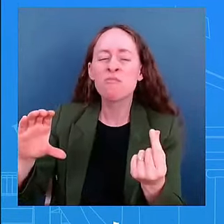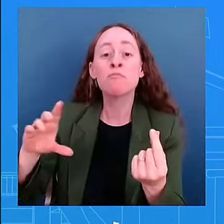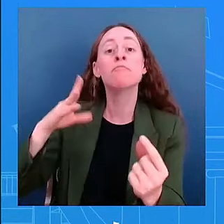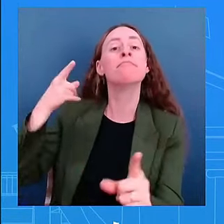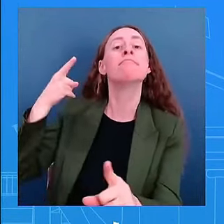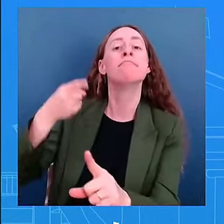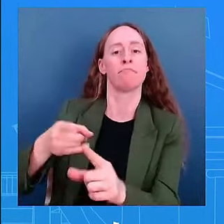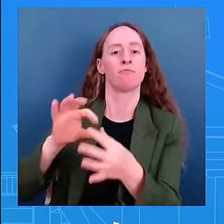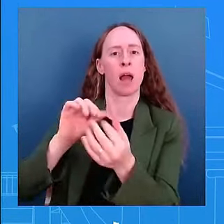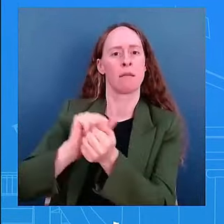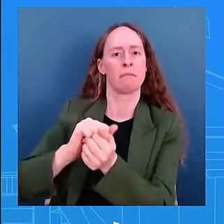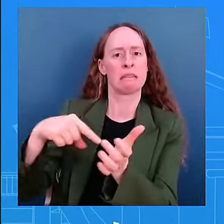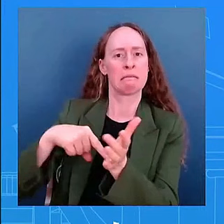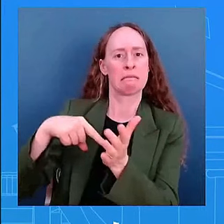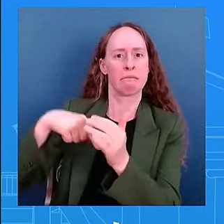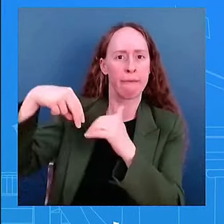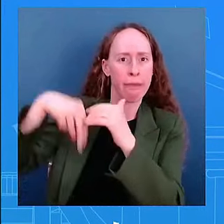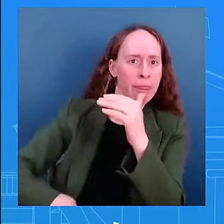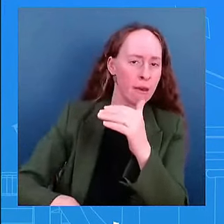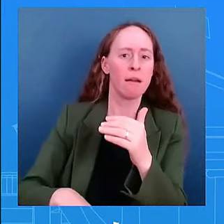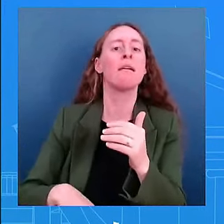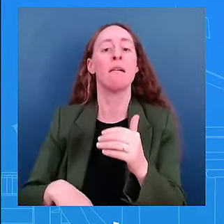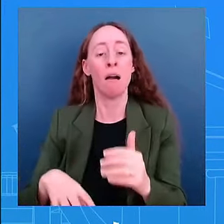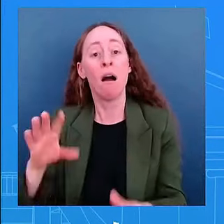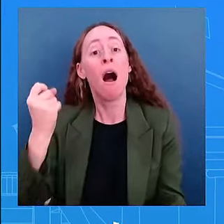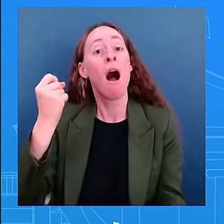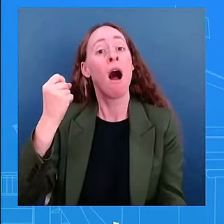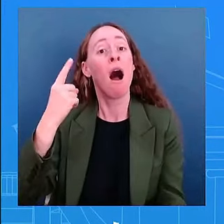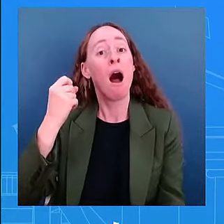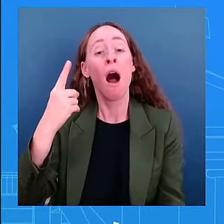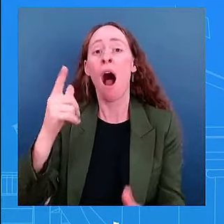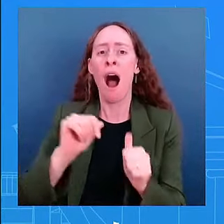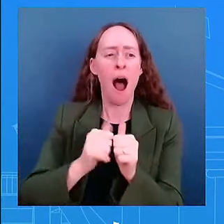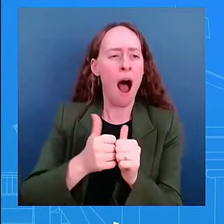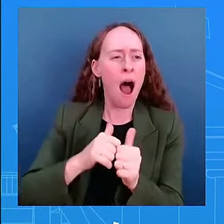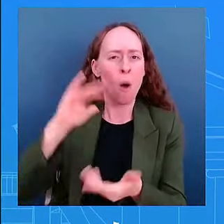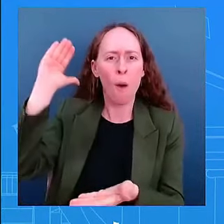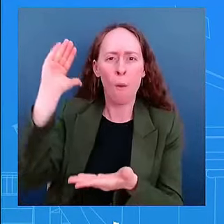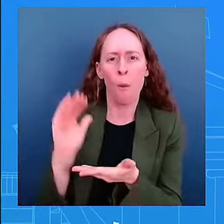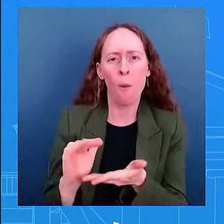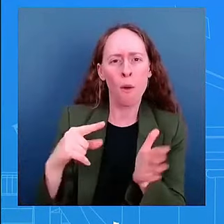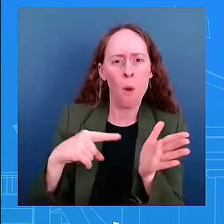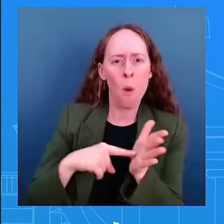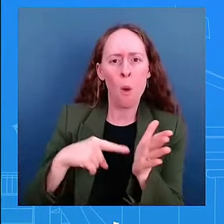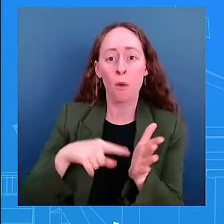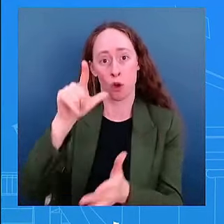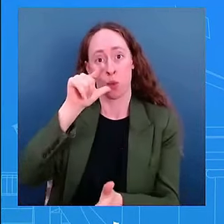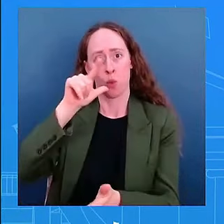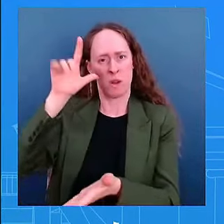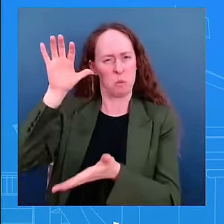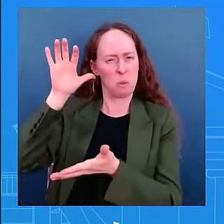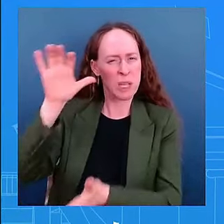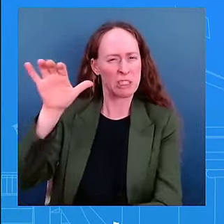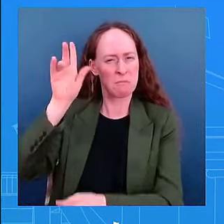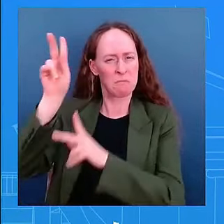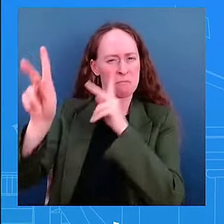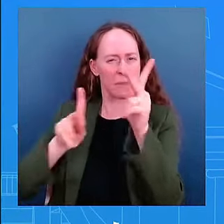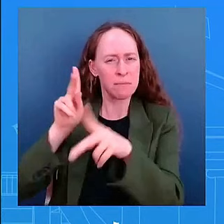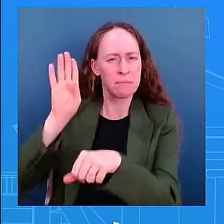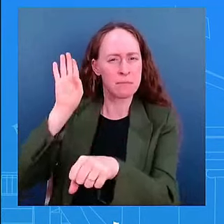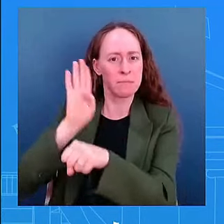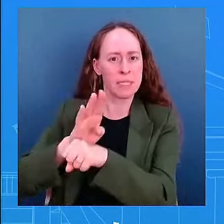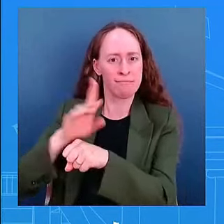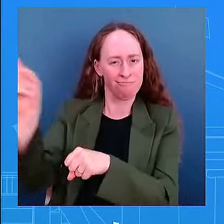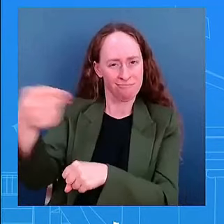billionaires and the biggest corporations pay their fair share and cutting spending on special interest that was an action that the president did the prior administration